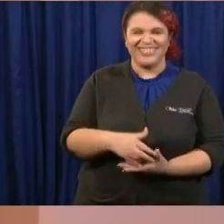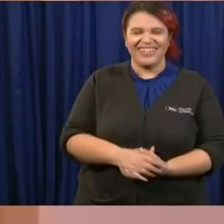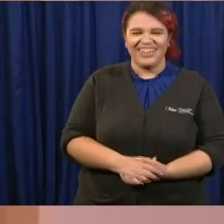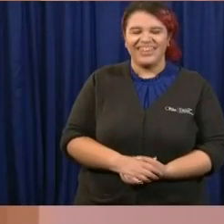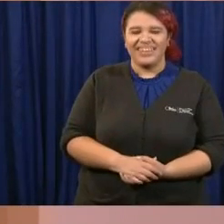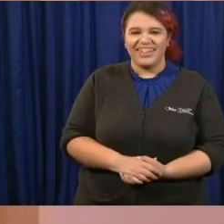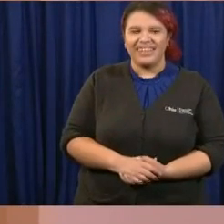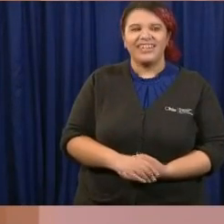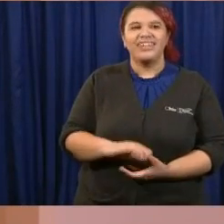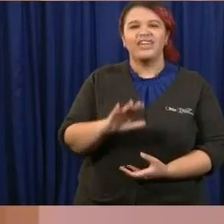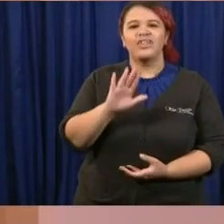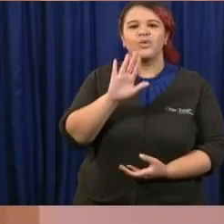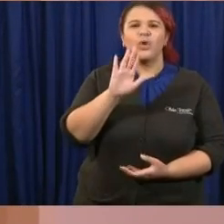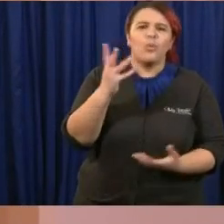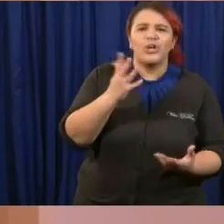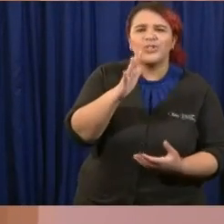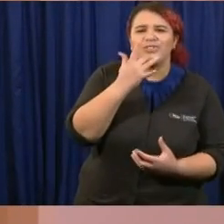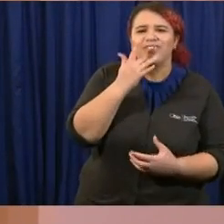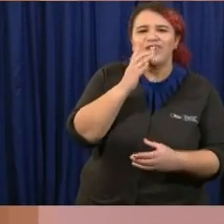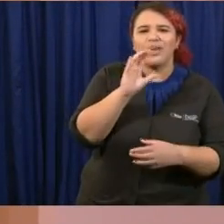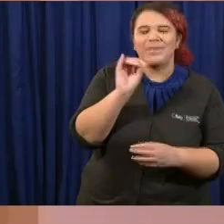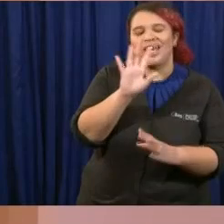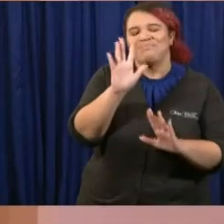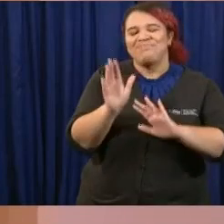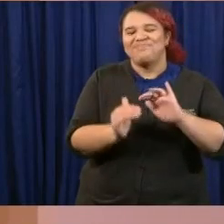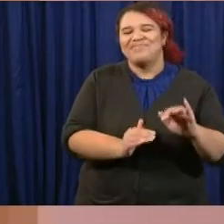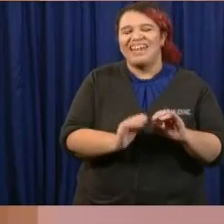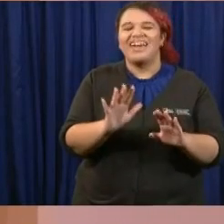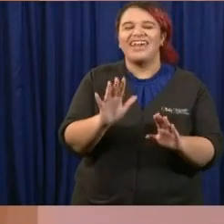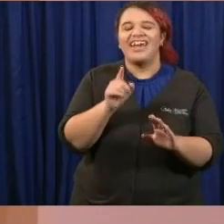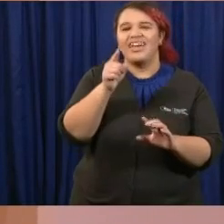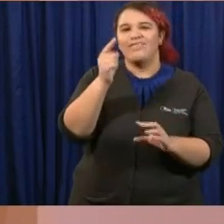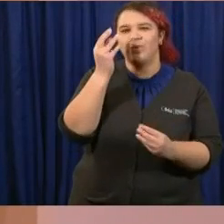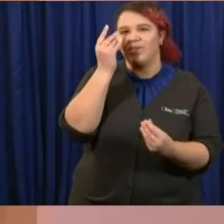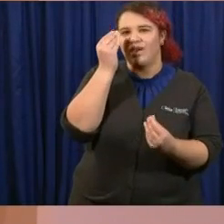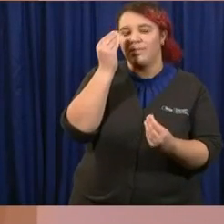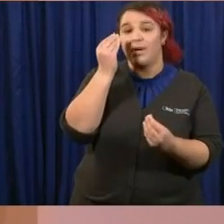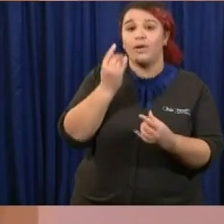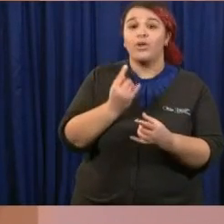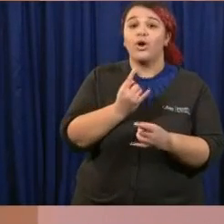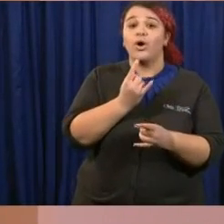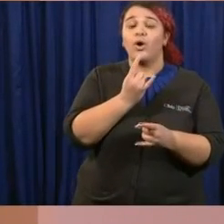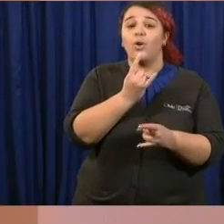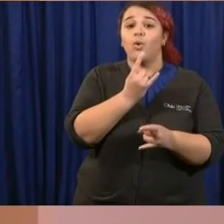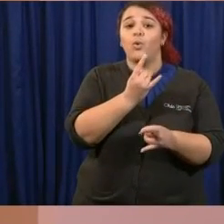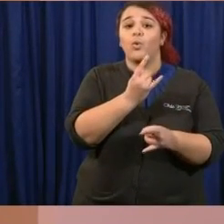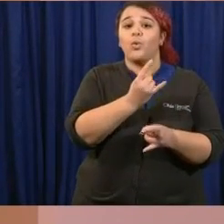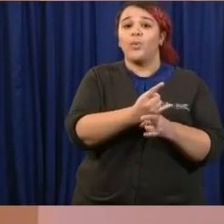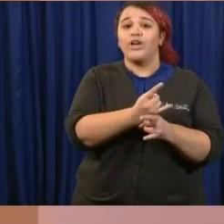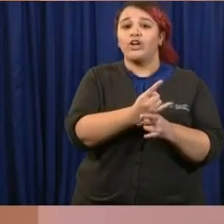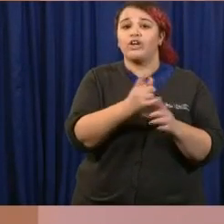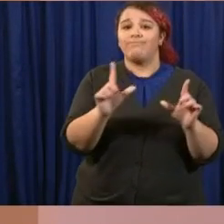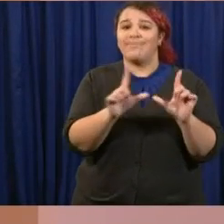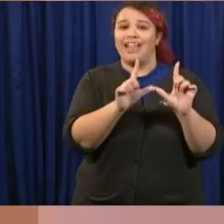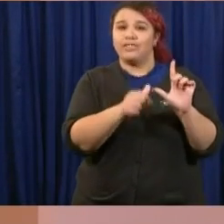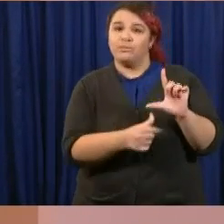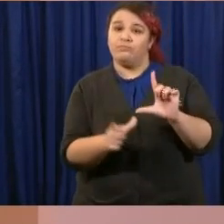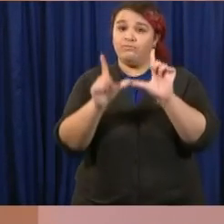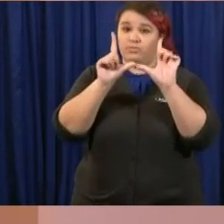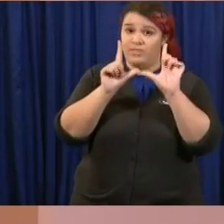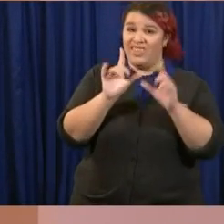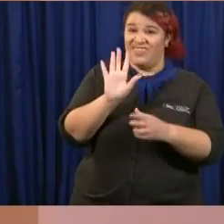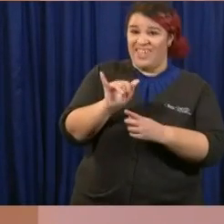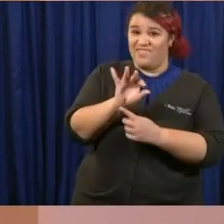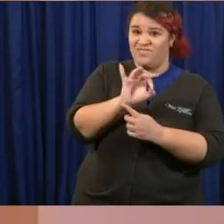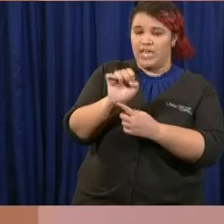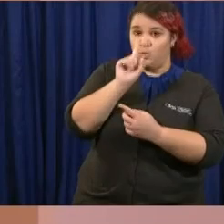What's your favorite? No, I'm kidding. Have you thought at all about waiving liquor renewal fees that are due in May since restaurants and liquor